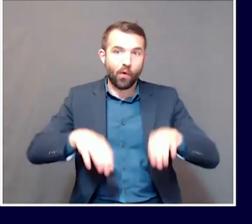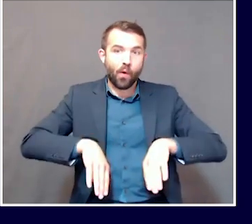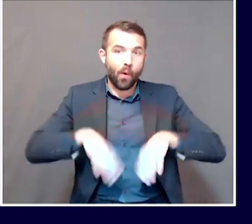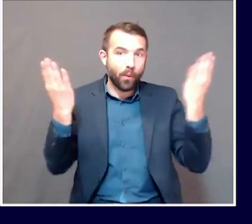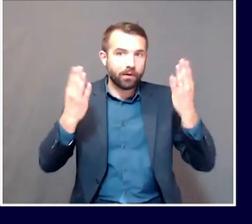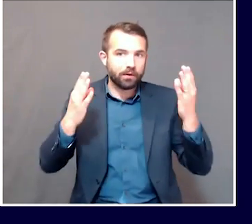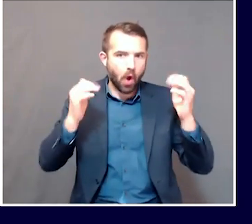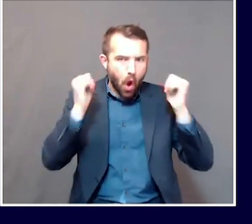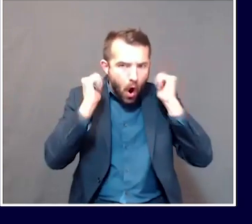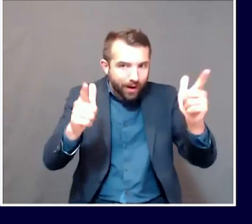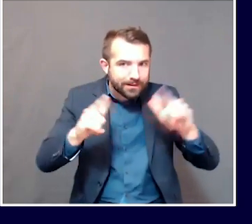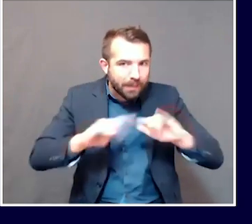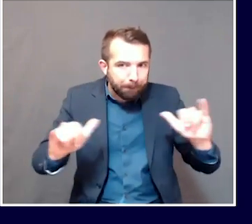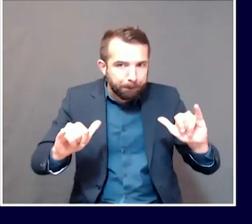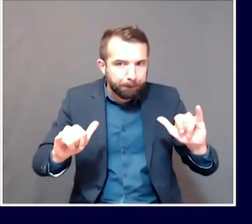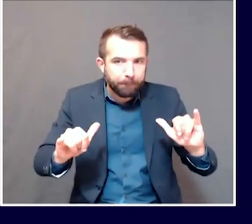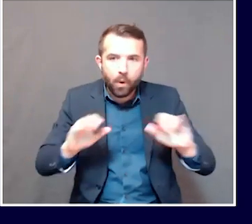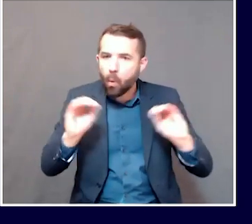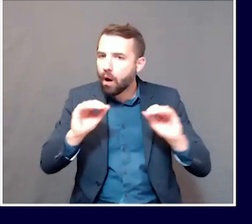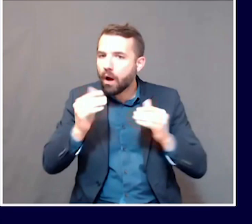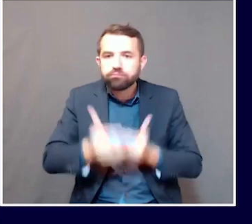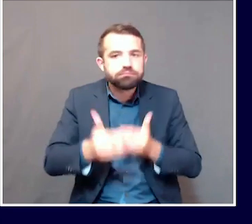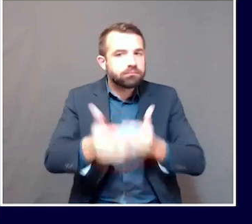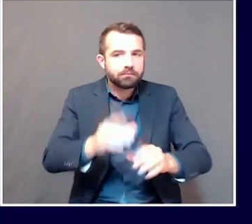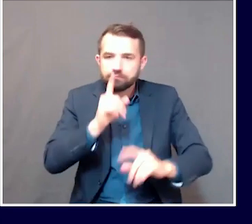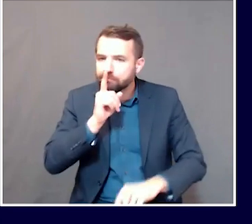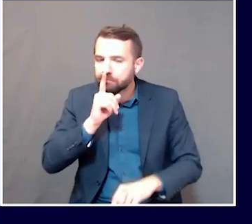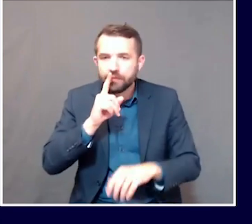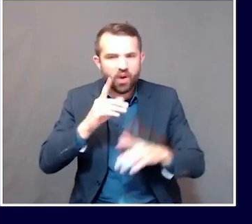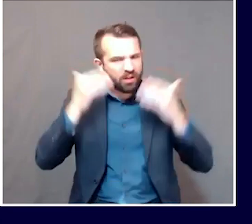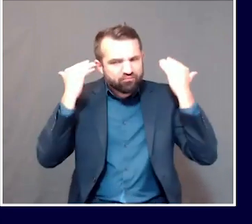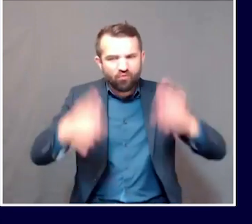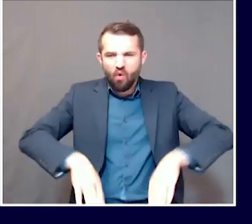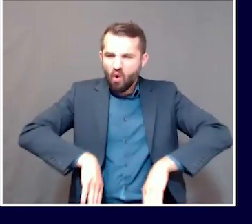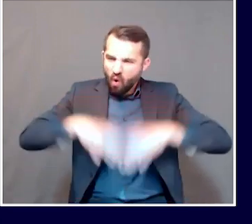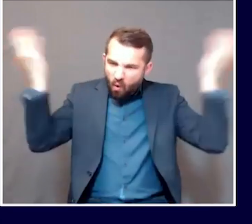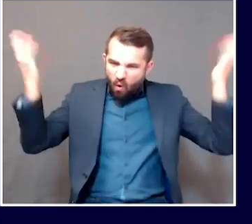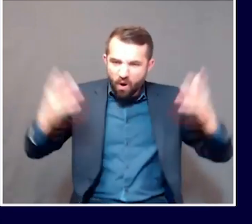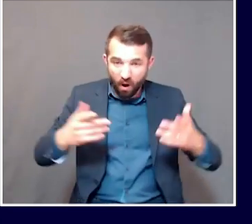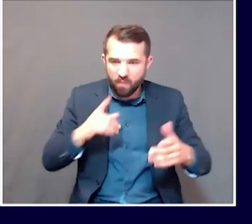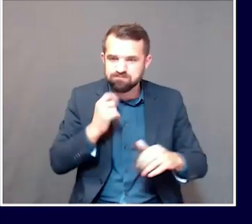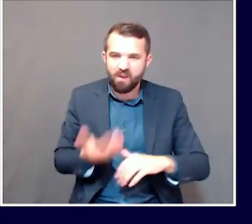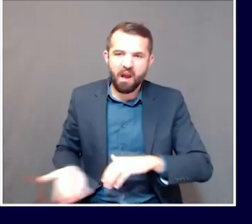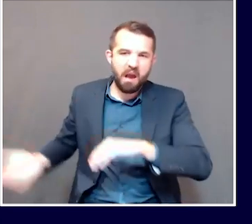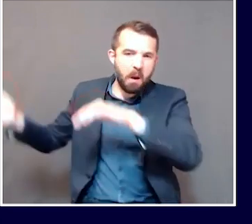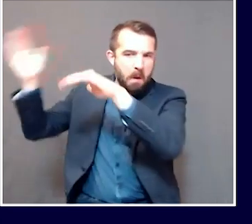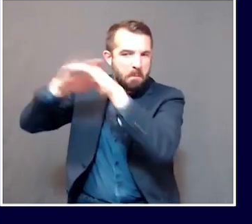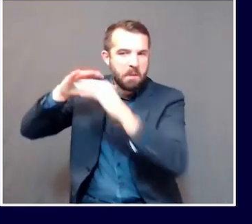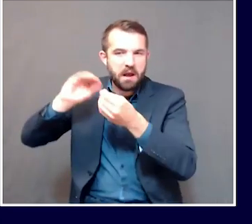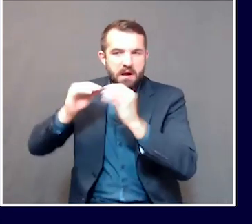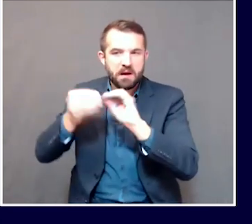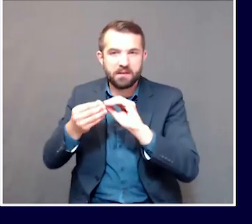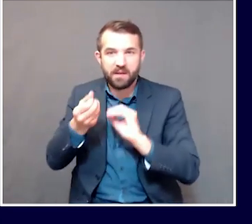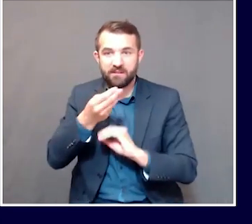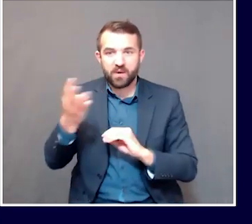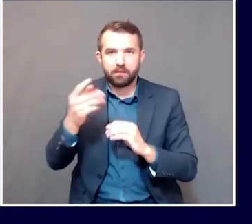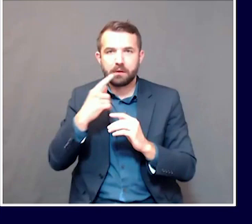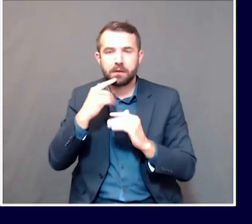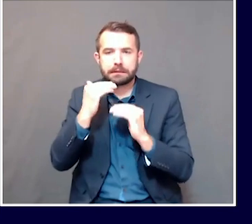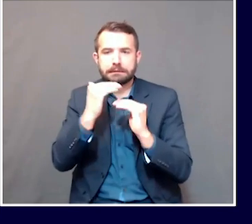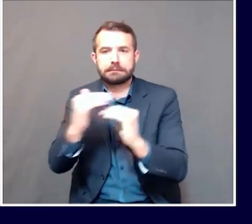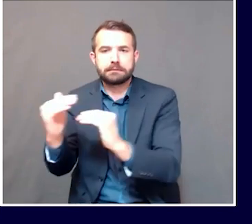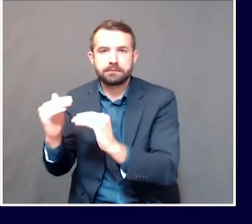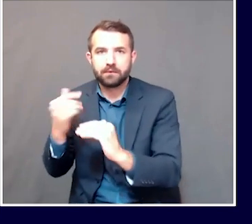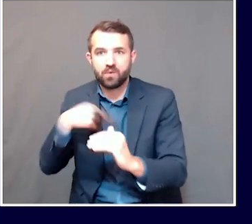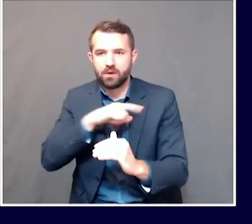rather dramatically, with very few restrictions in place. So we've tried to be very, be very careful